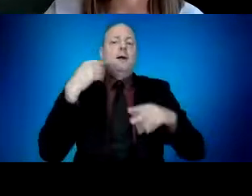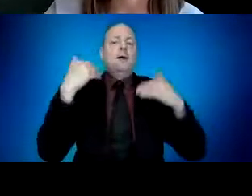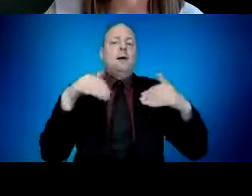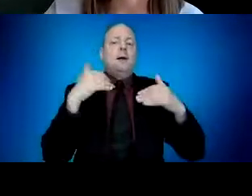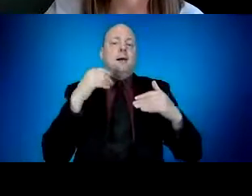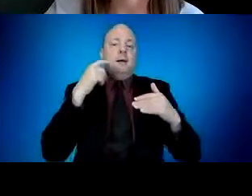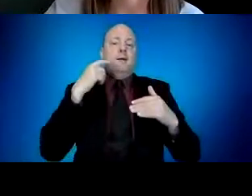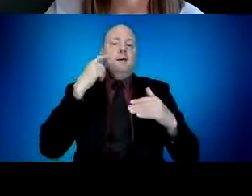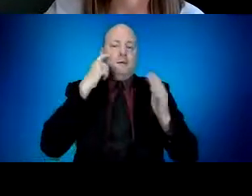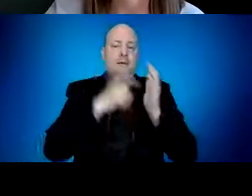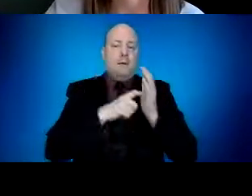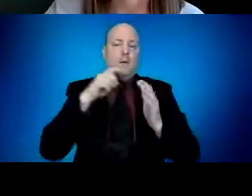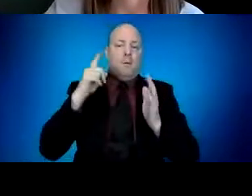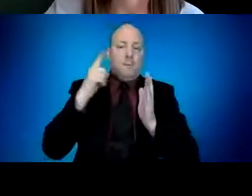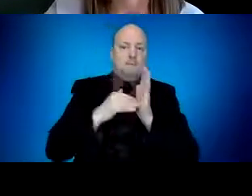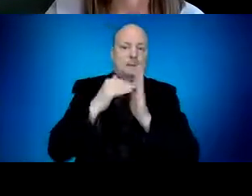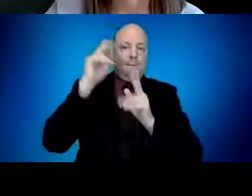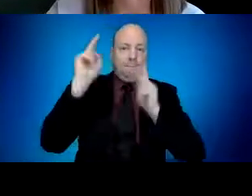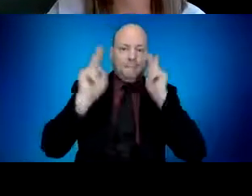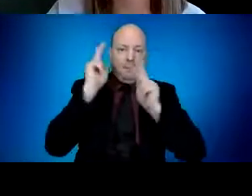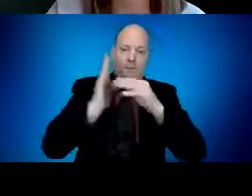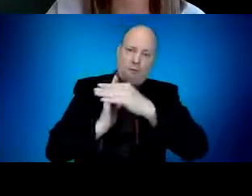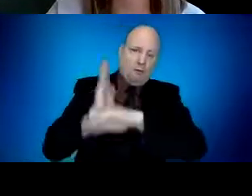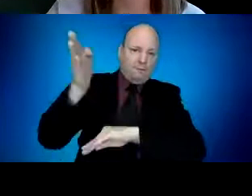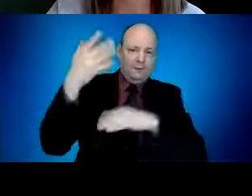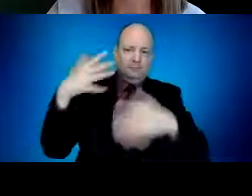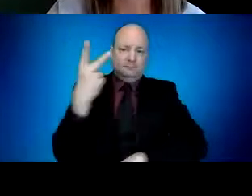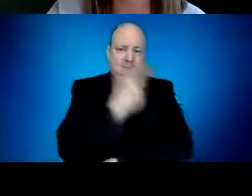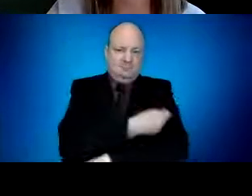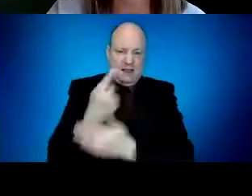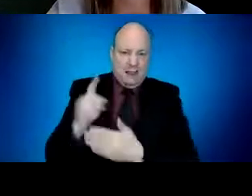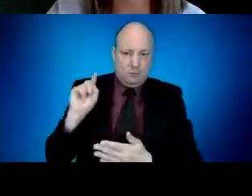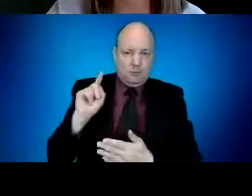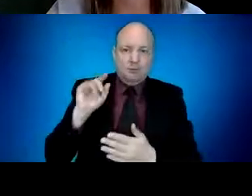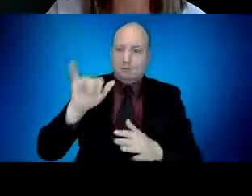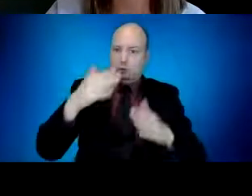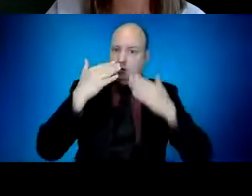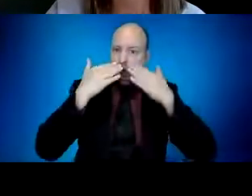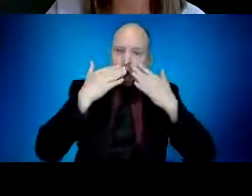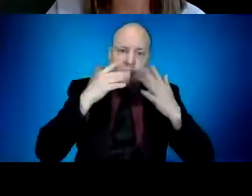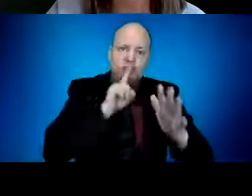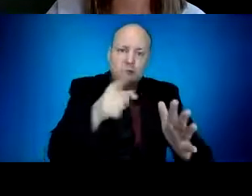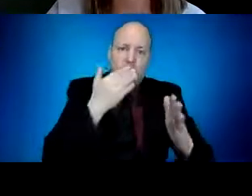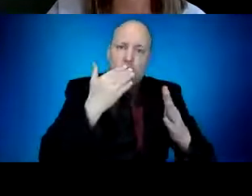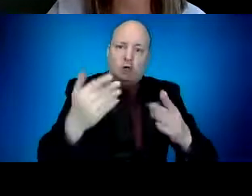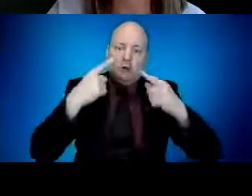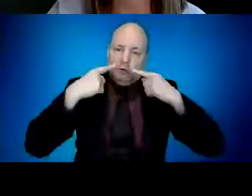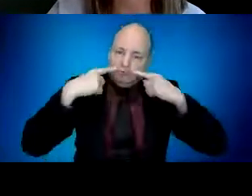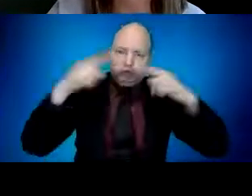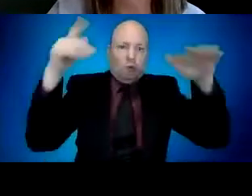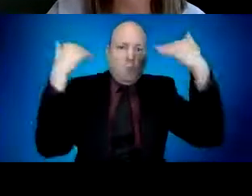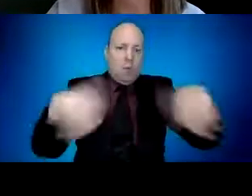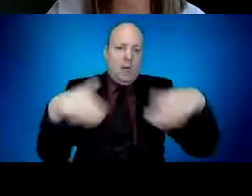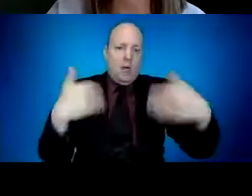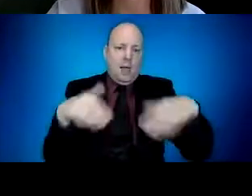vaccine. This is a truly remarkable accomplishment given where we stood just three months ago. It's a testament to the collaborative